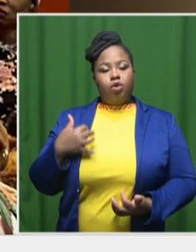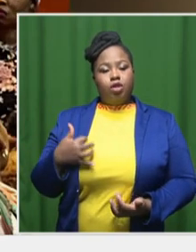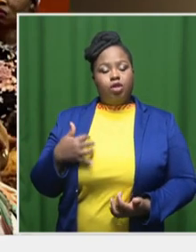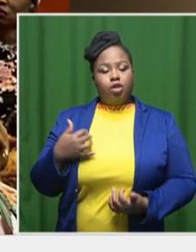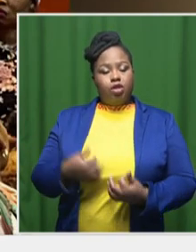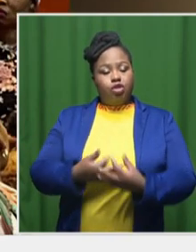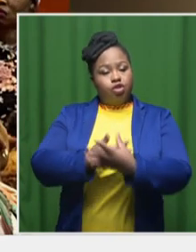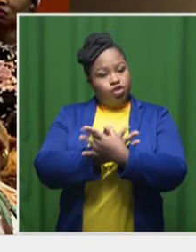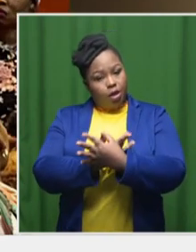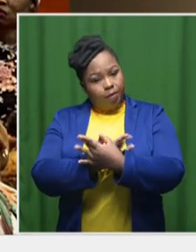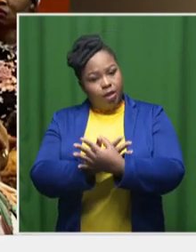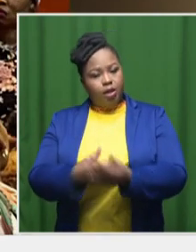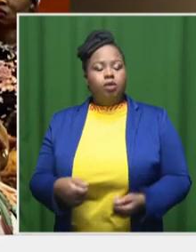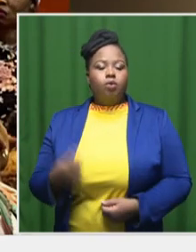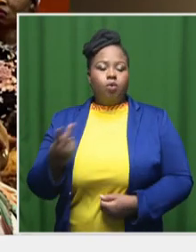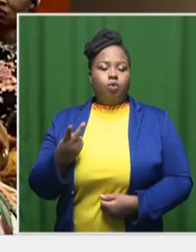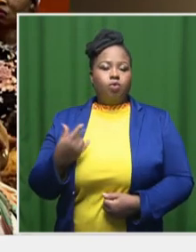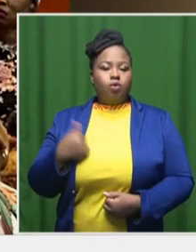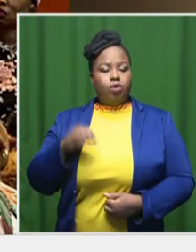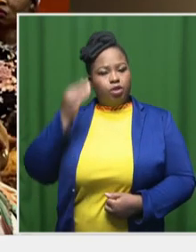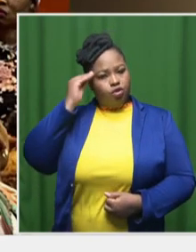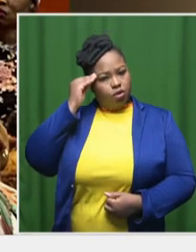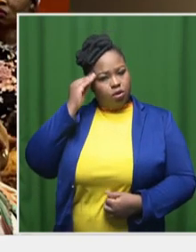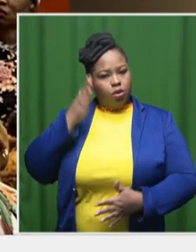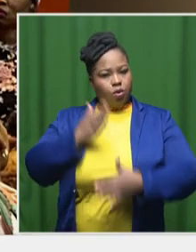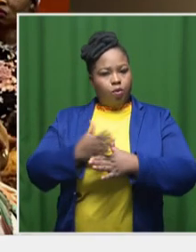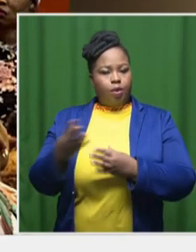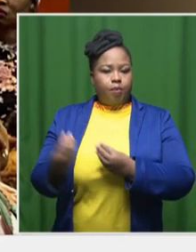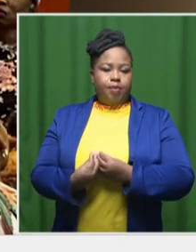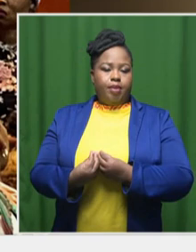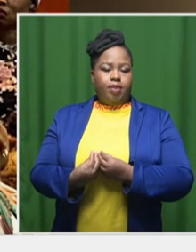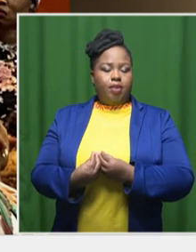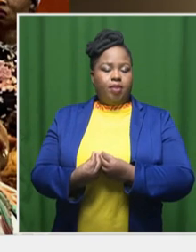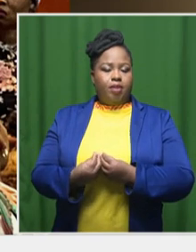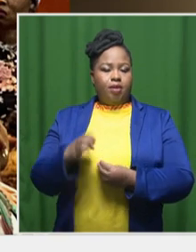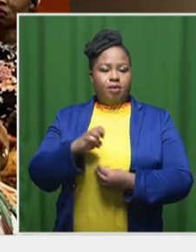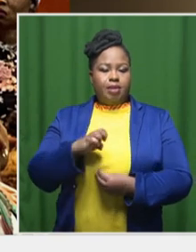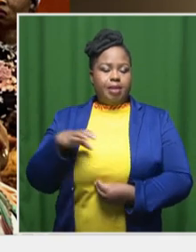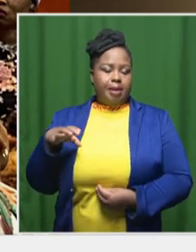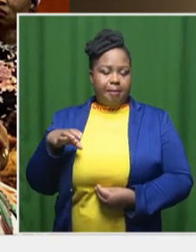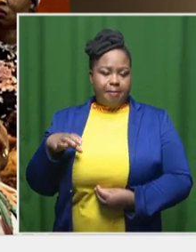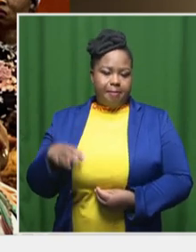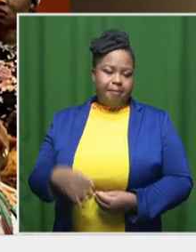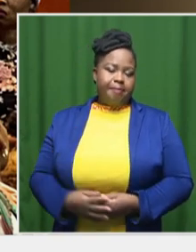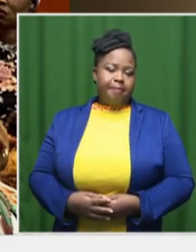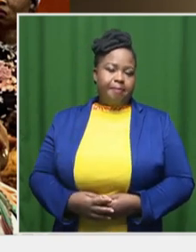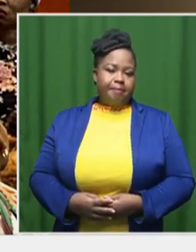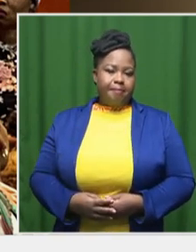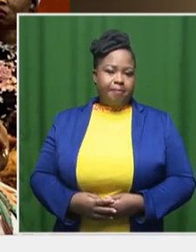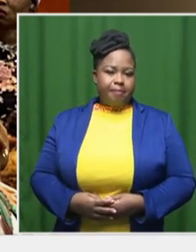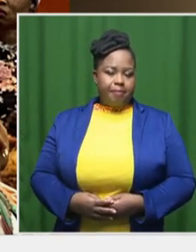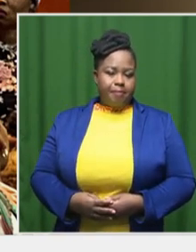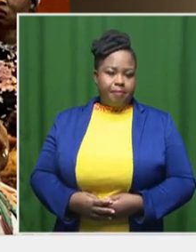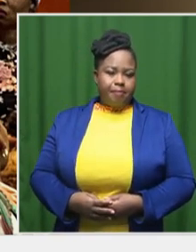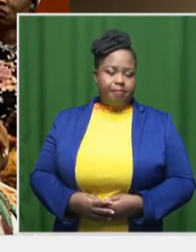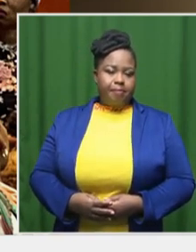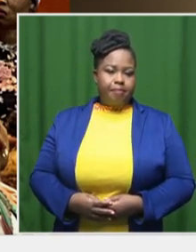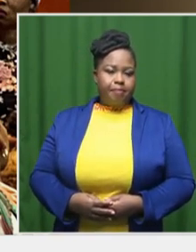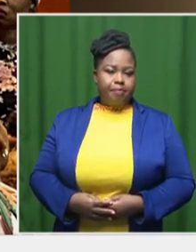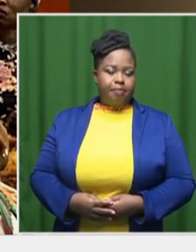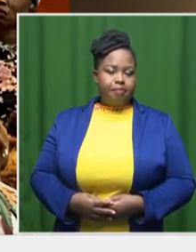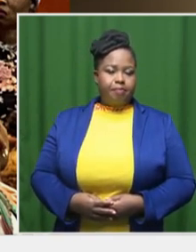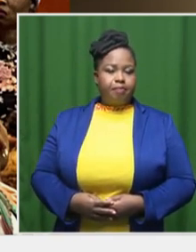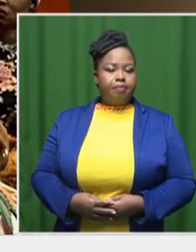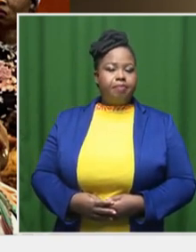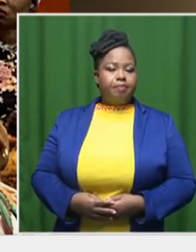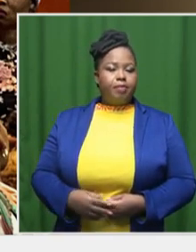their interest in doing co-productions, you know, with the Eastern Cape filmmakers, would, of course, have